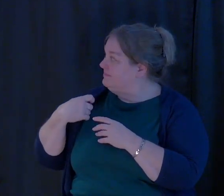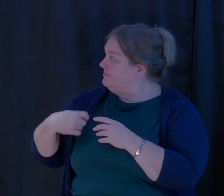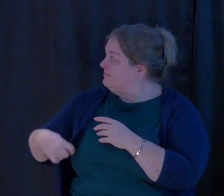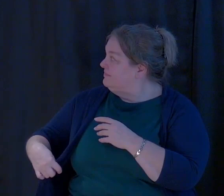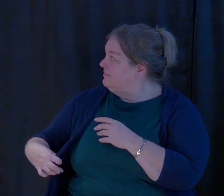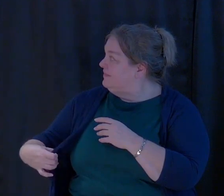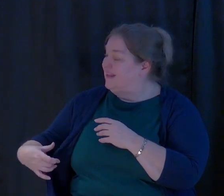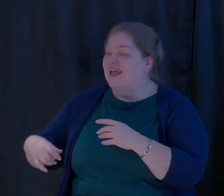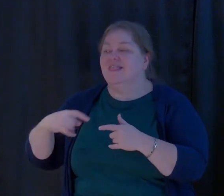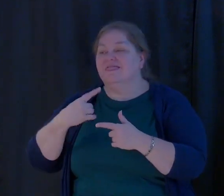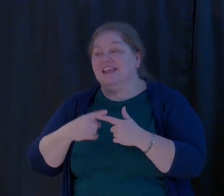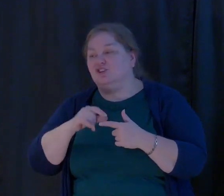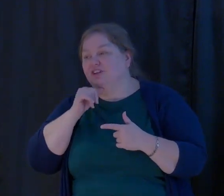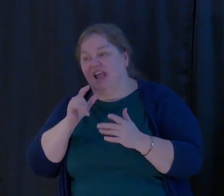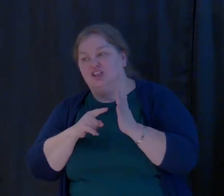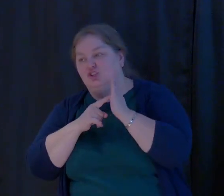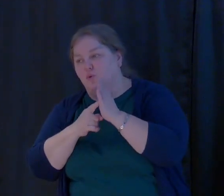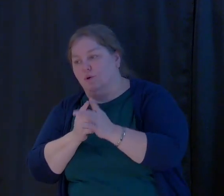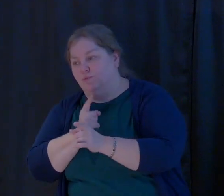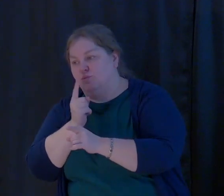we're not showing appreciation to